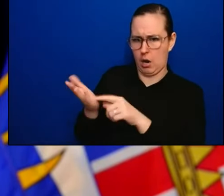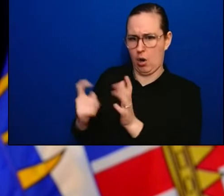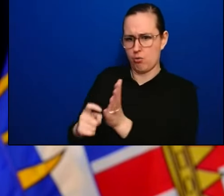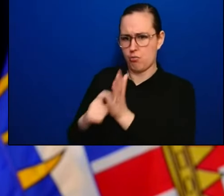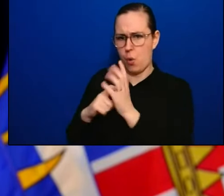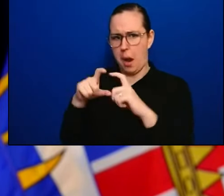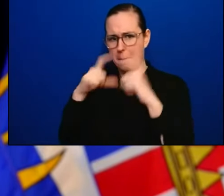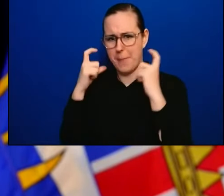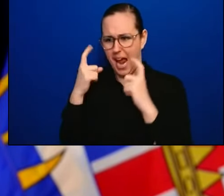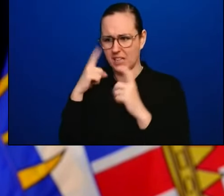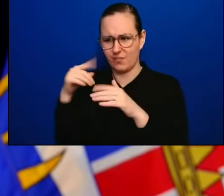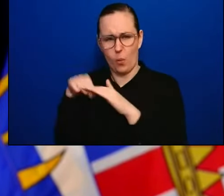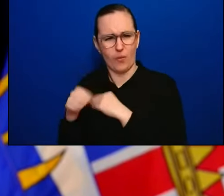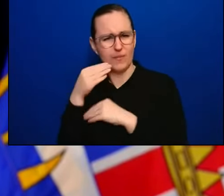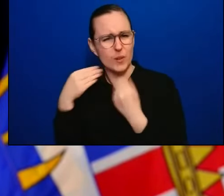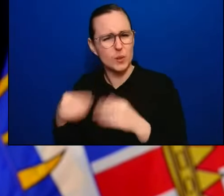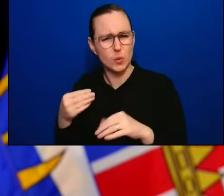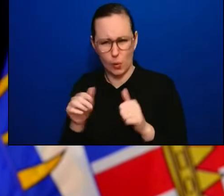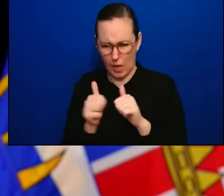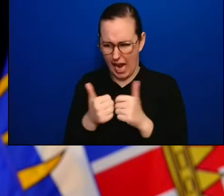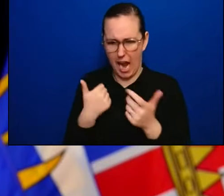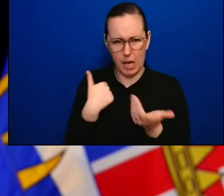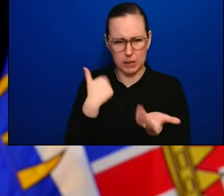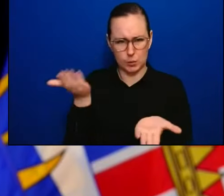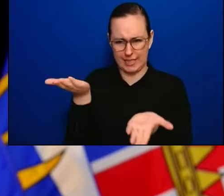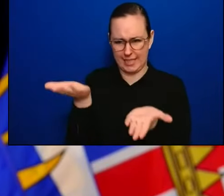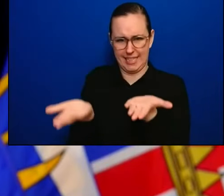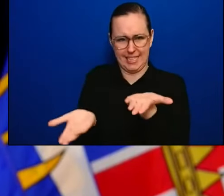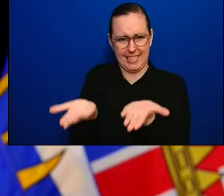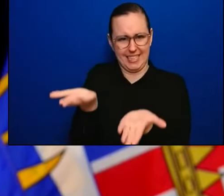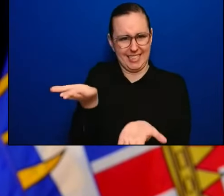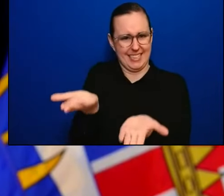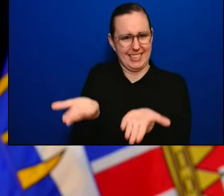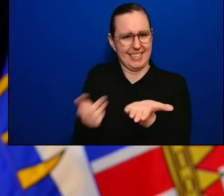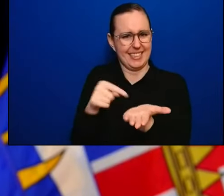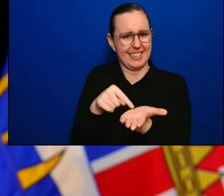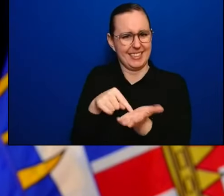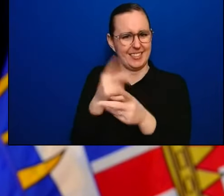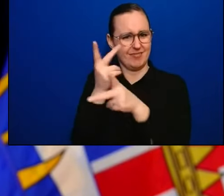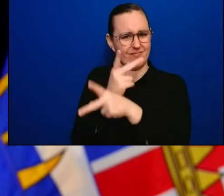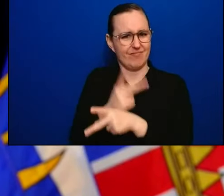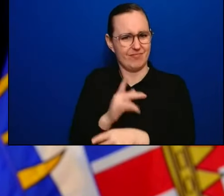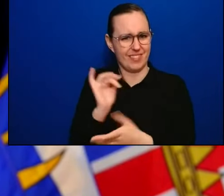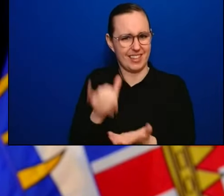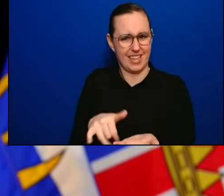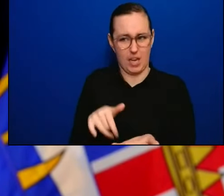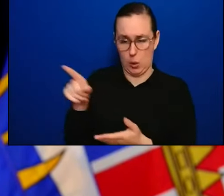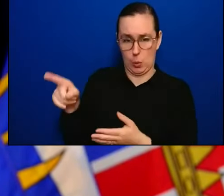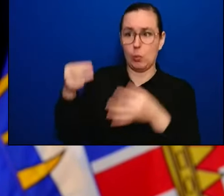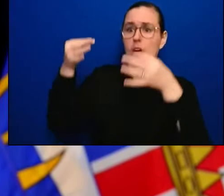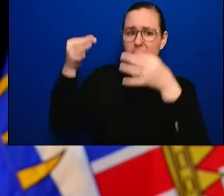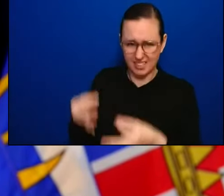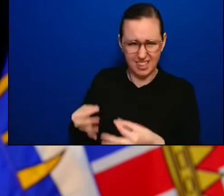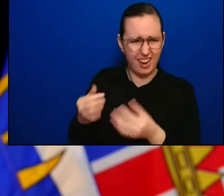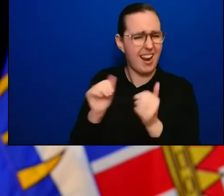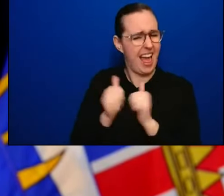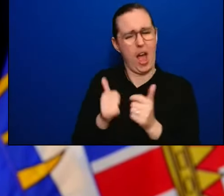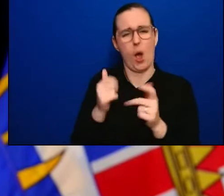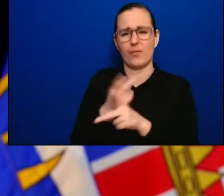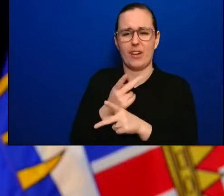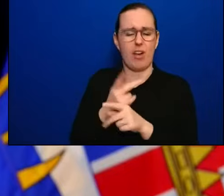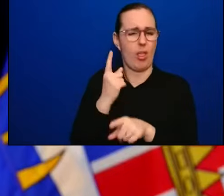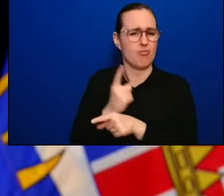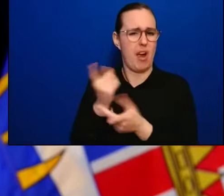what is the calculation around that balance for you? Yeah. So I think